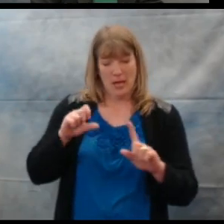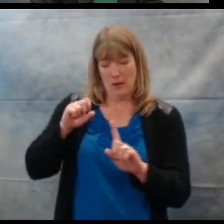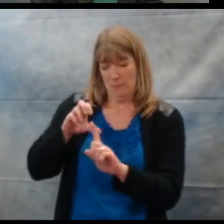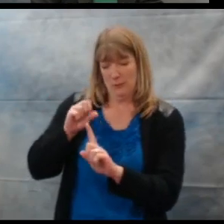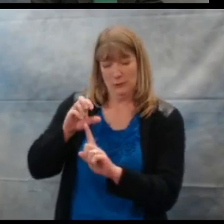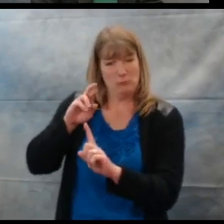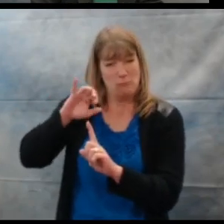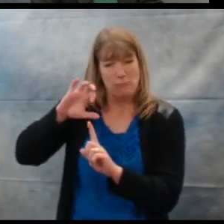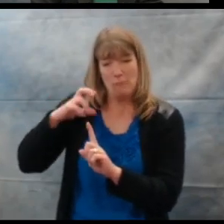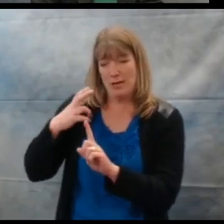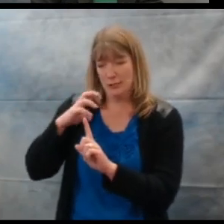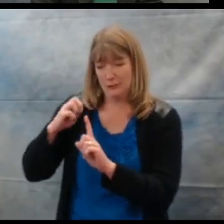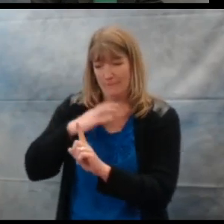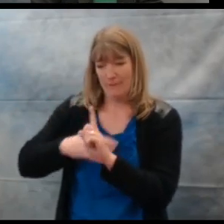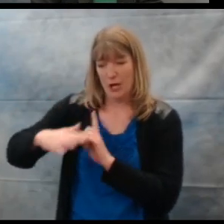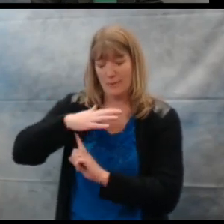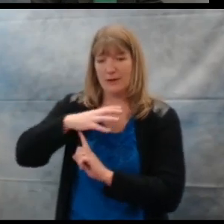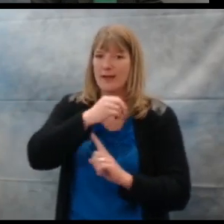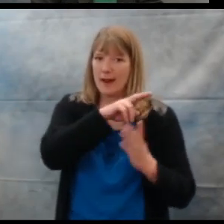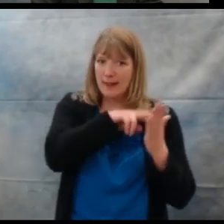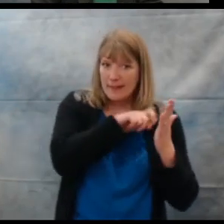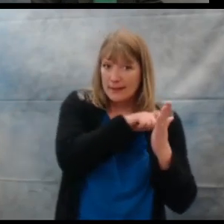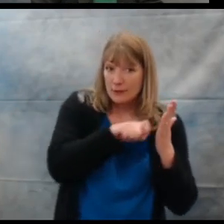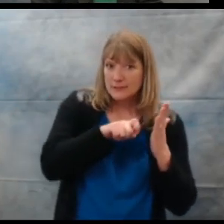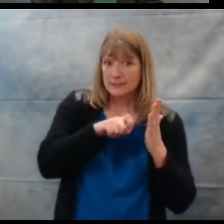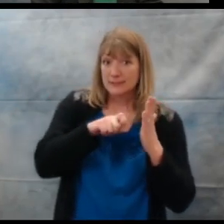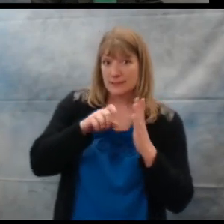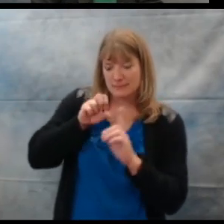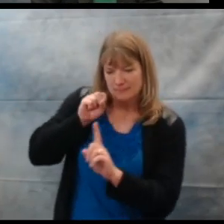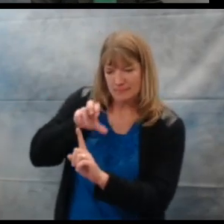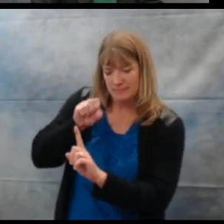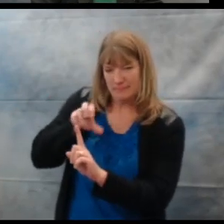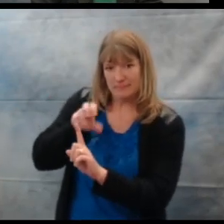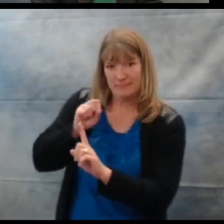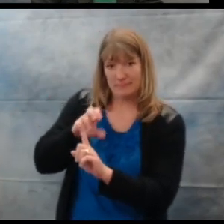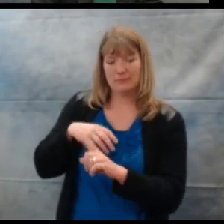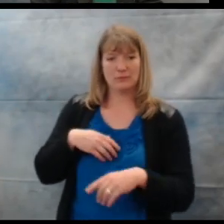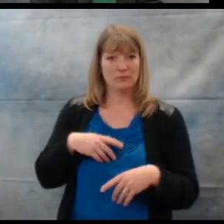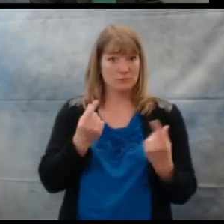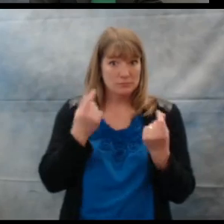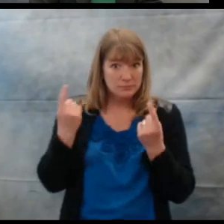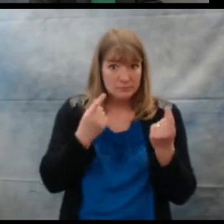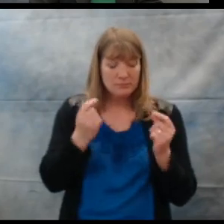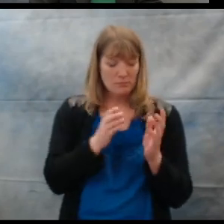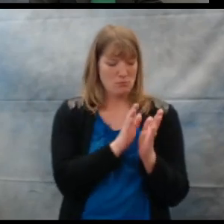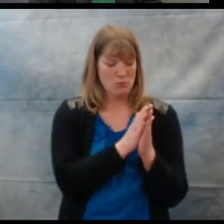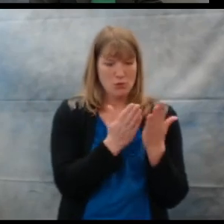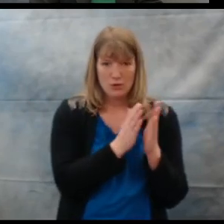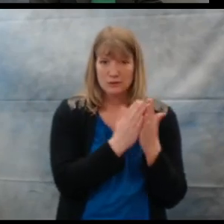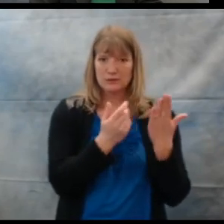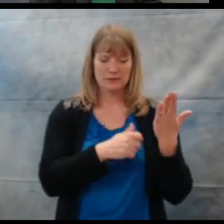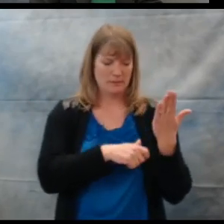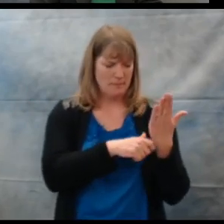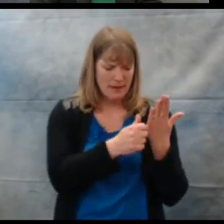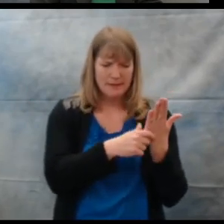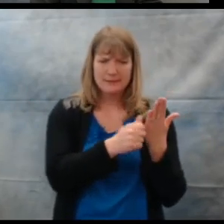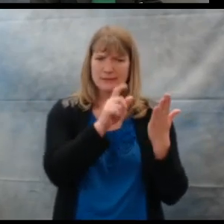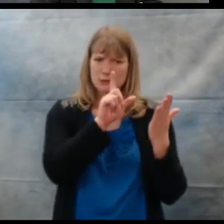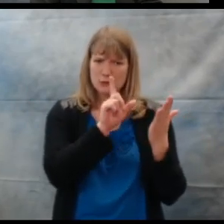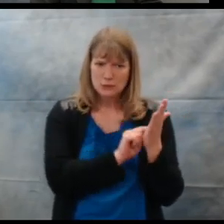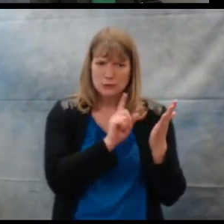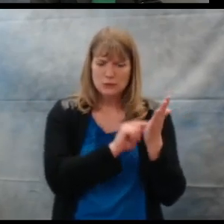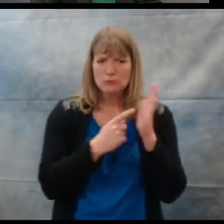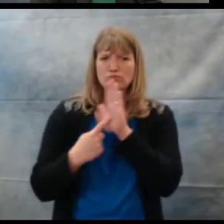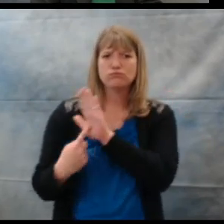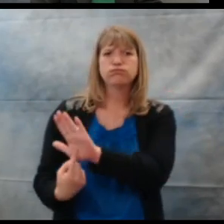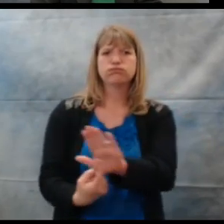a language-rich environment, but a literacy-rich environment. Having books, magazines,